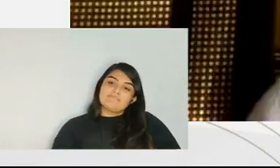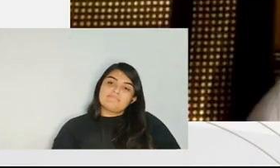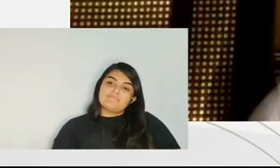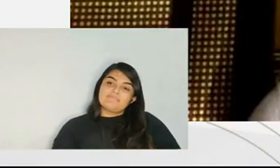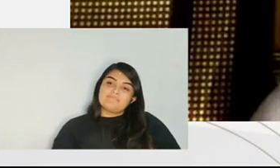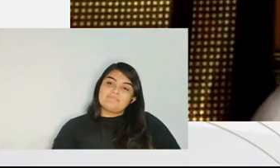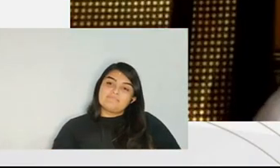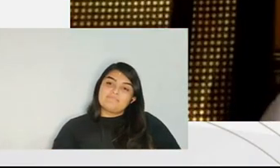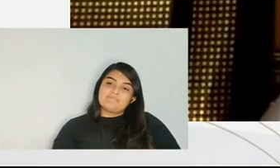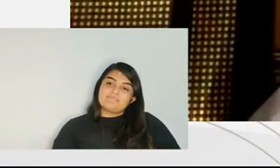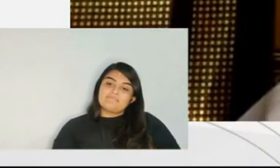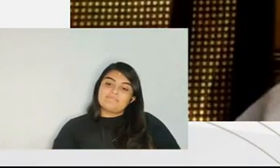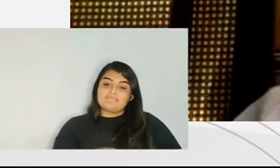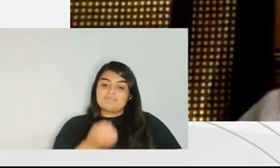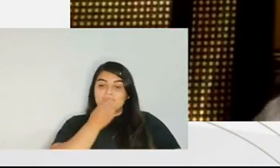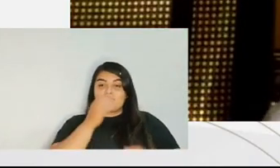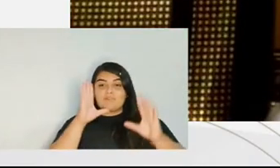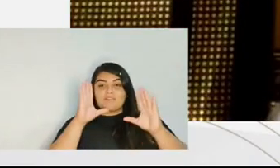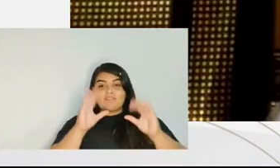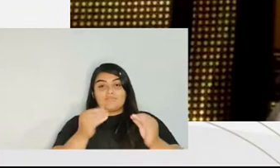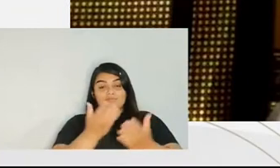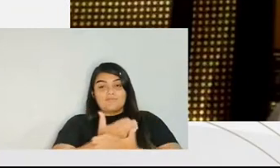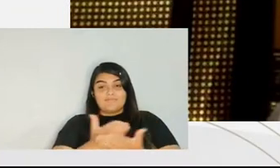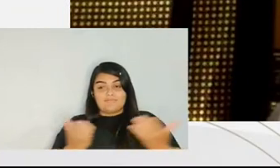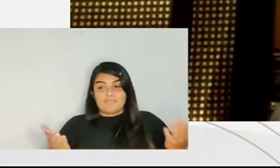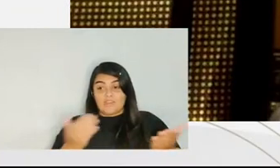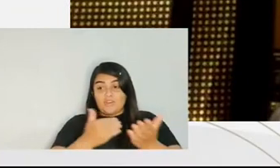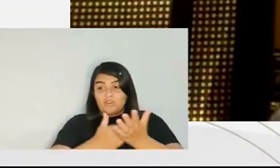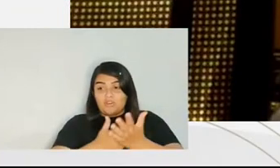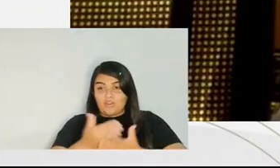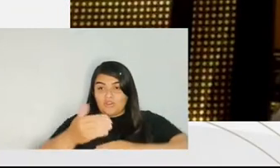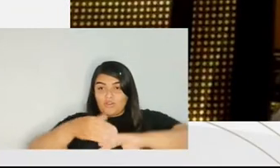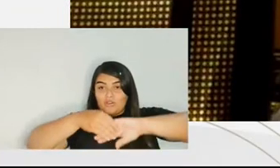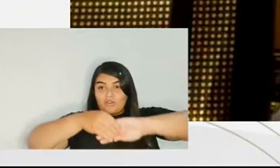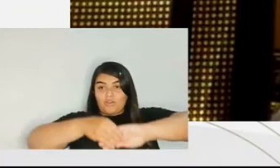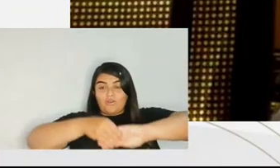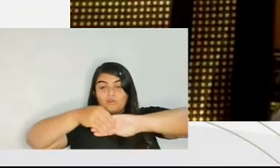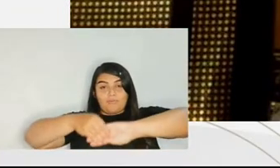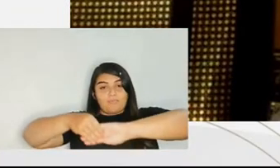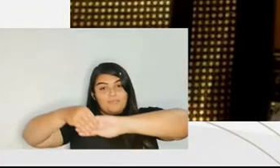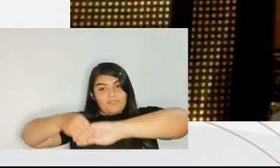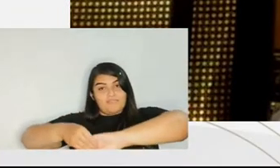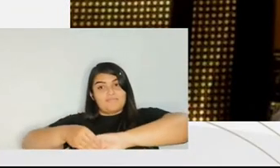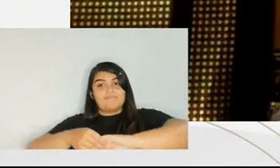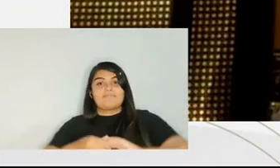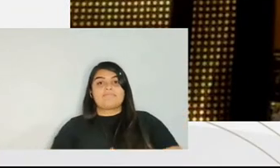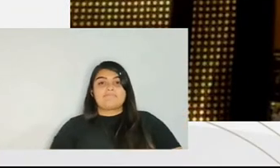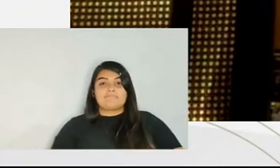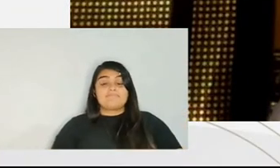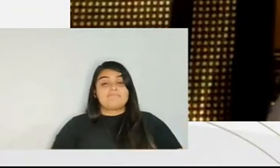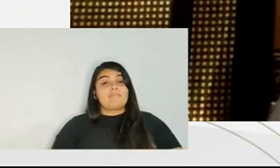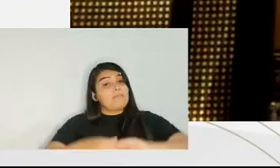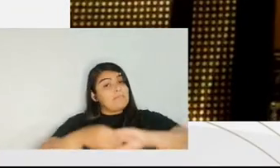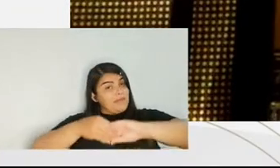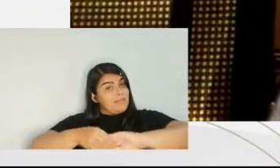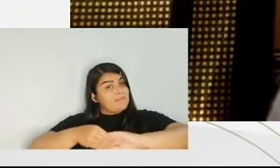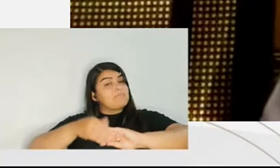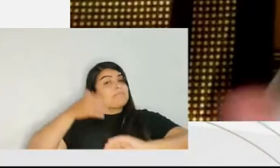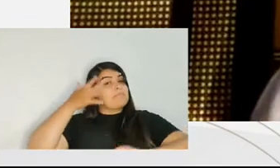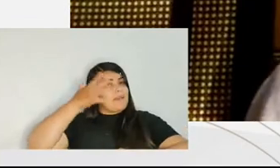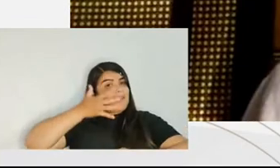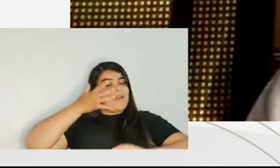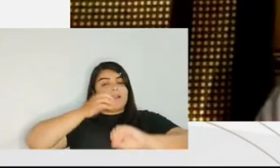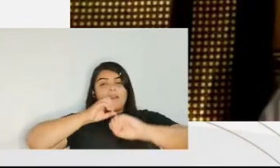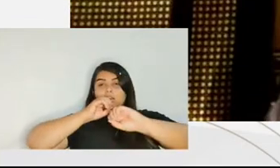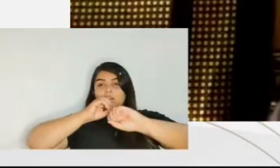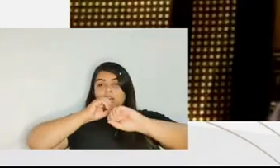the word is yours so good evening everyone i want to salute professor george